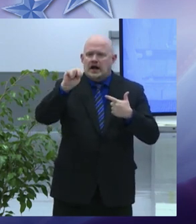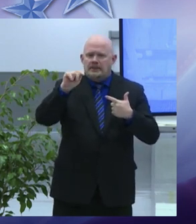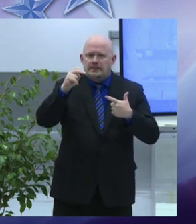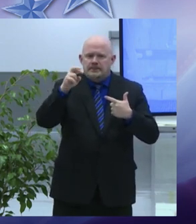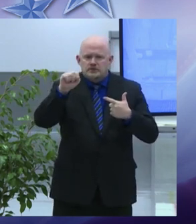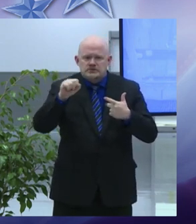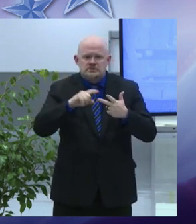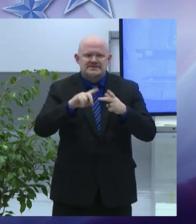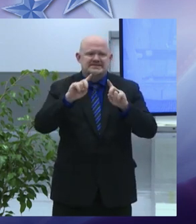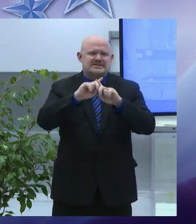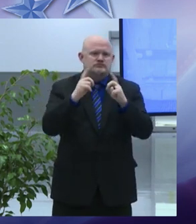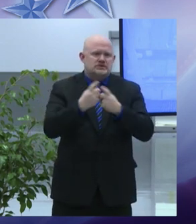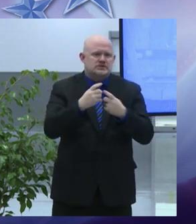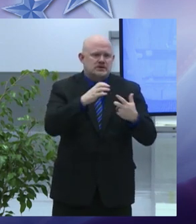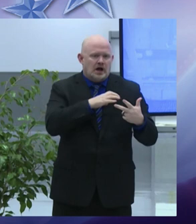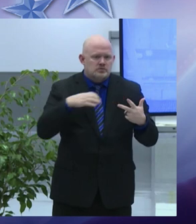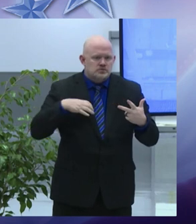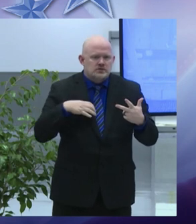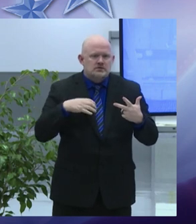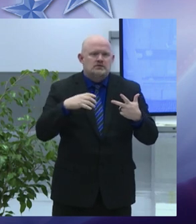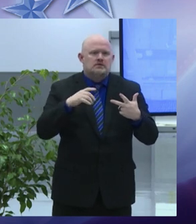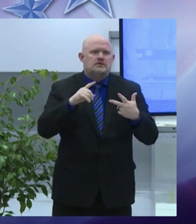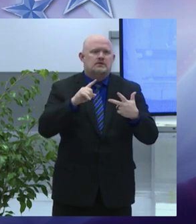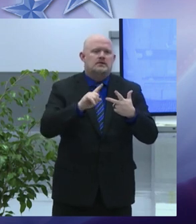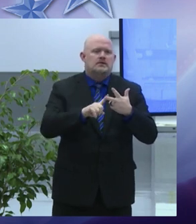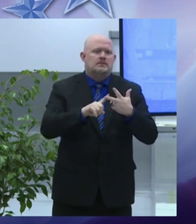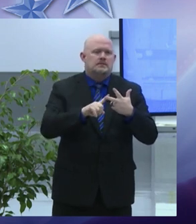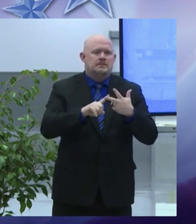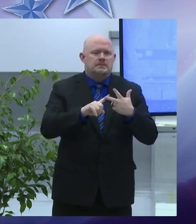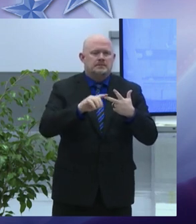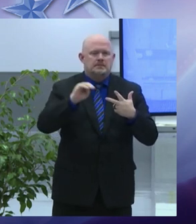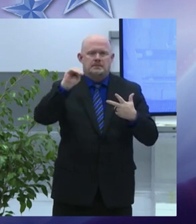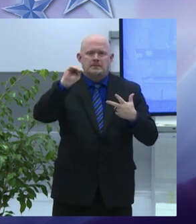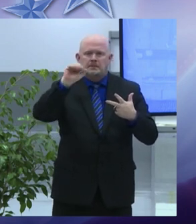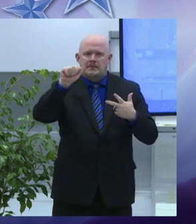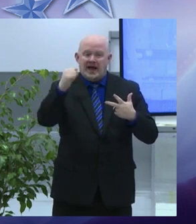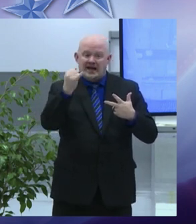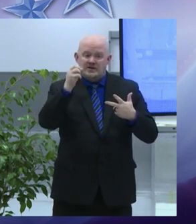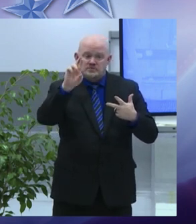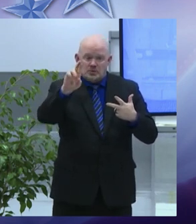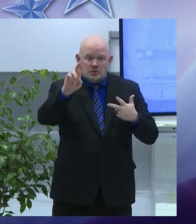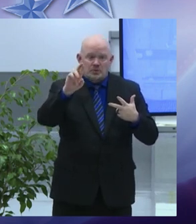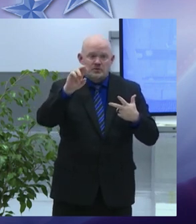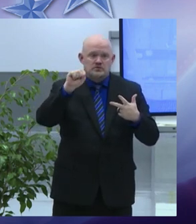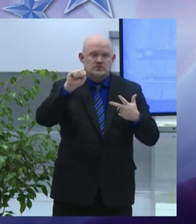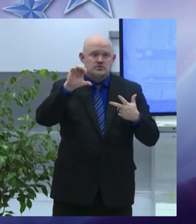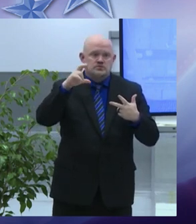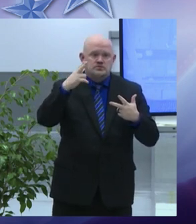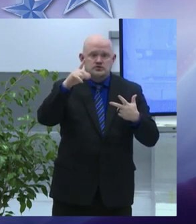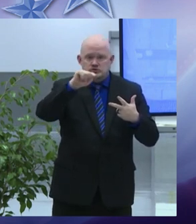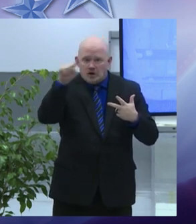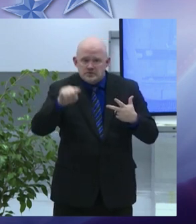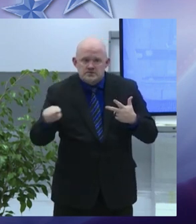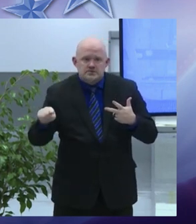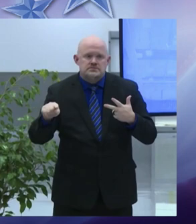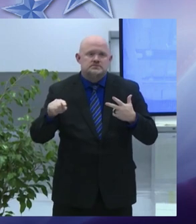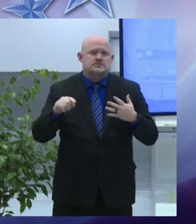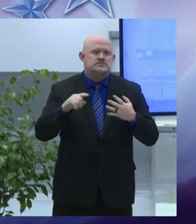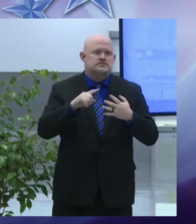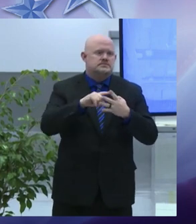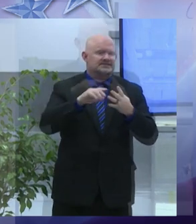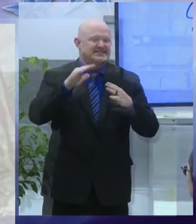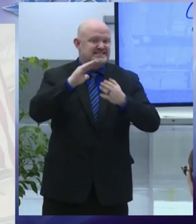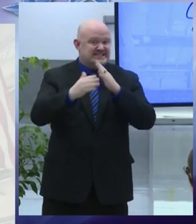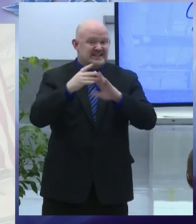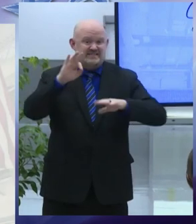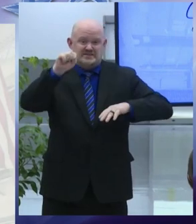Hogan Majok and Schultz in accordance with the chair the Charter of the city of Syracuse it is my honor to deliver to you